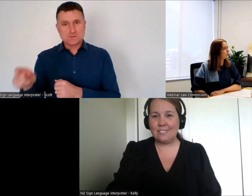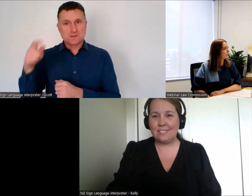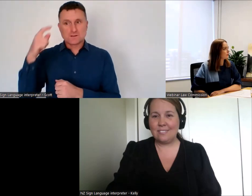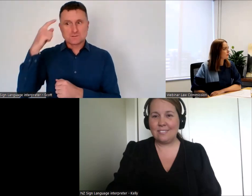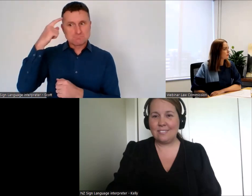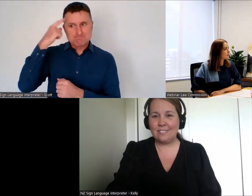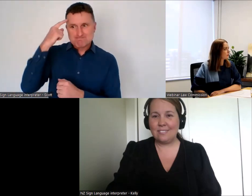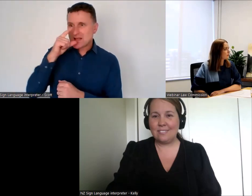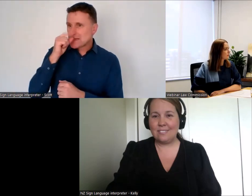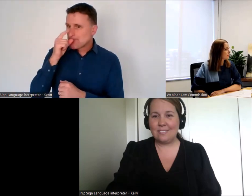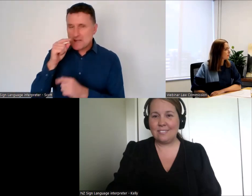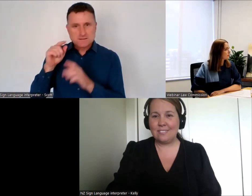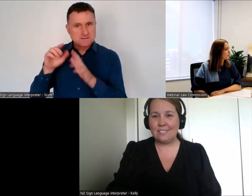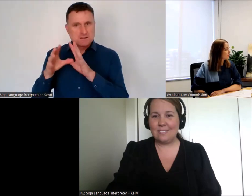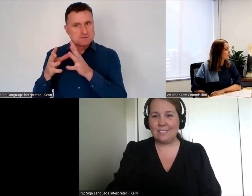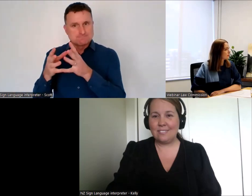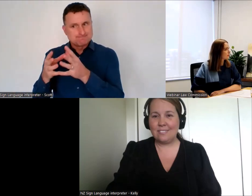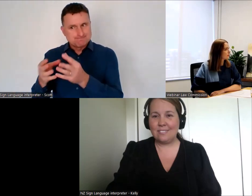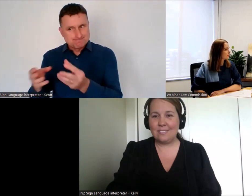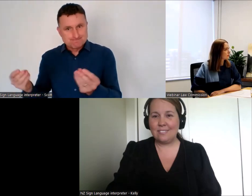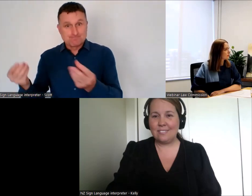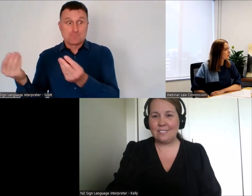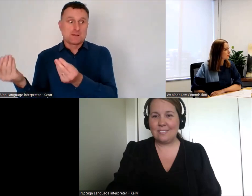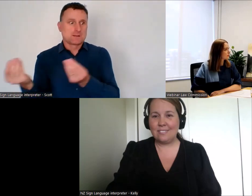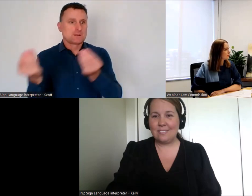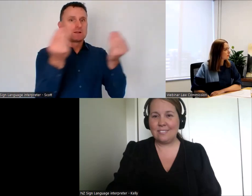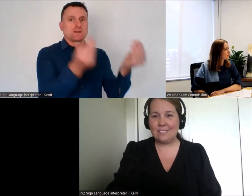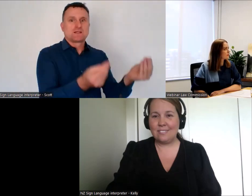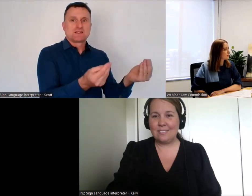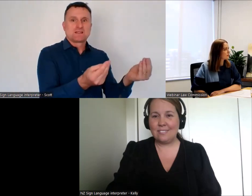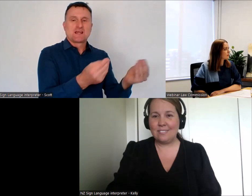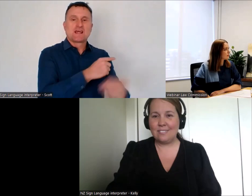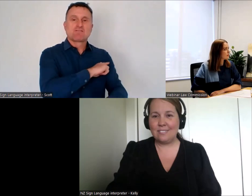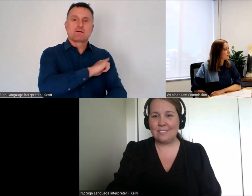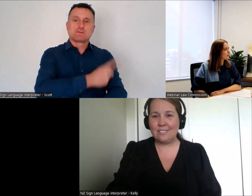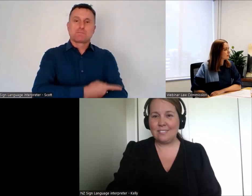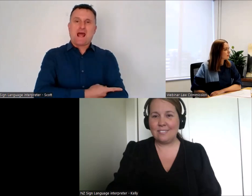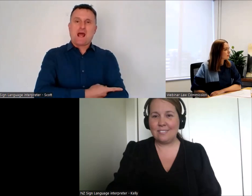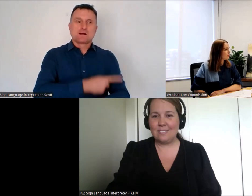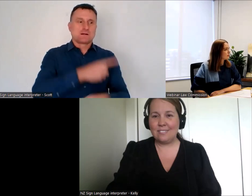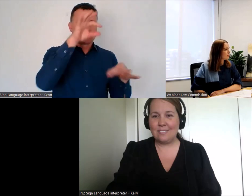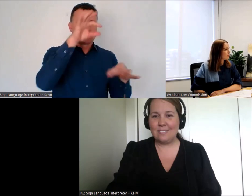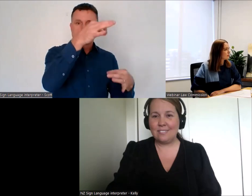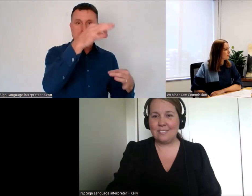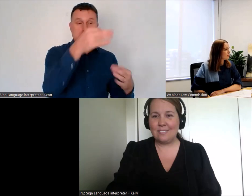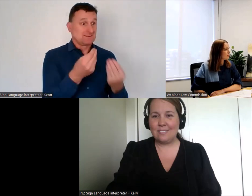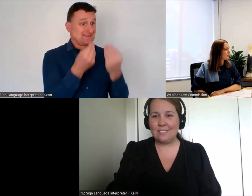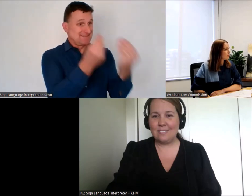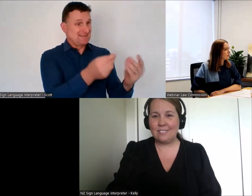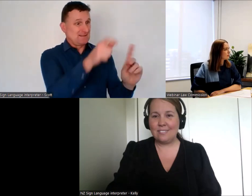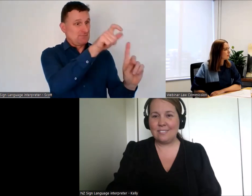does what they're supposed to do. So there need to be checks and balances. And